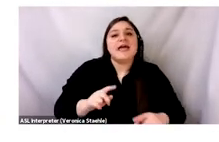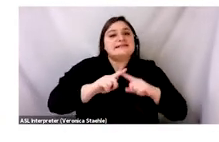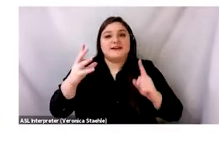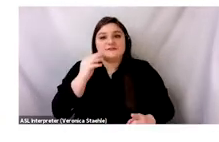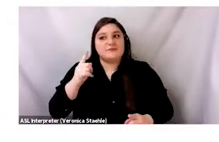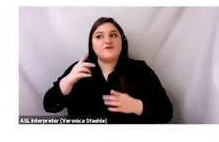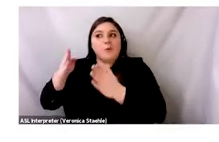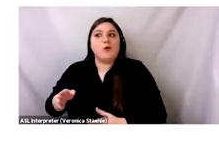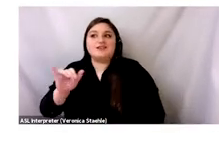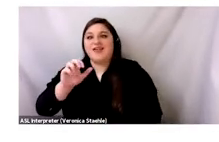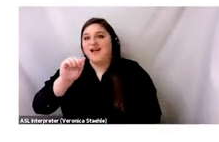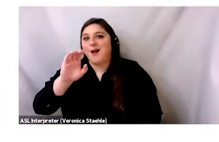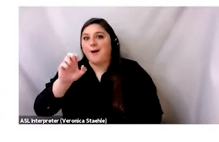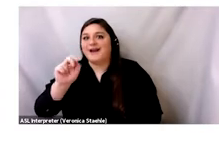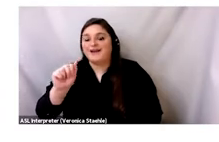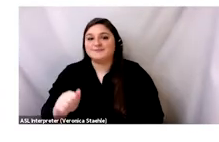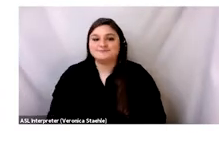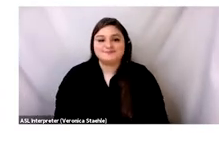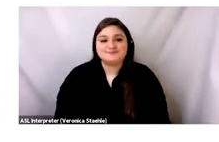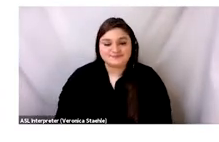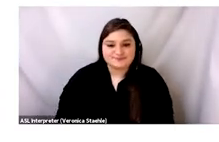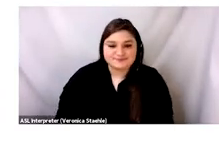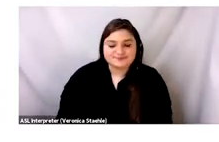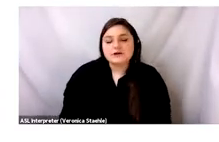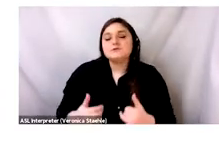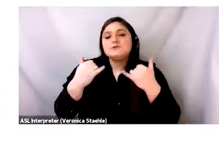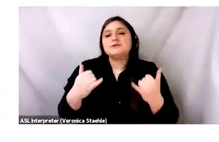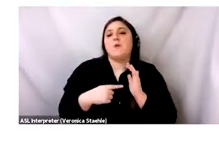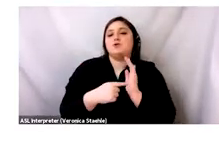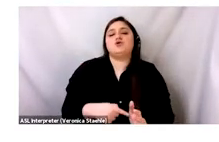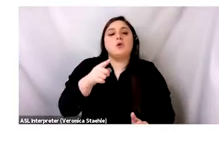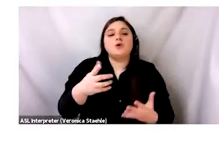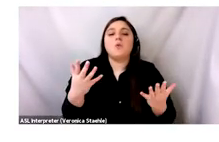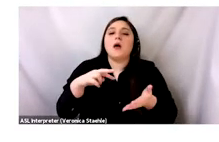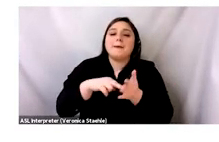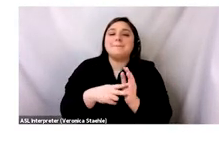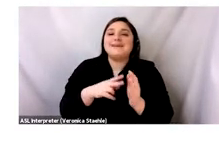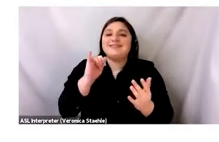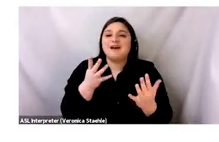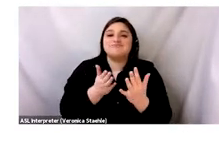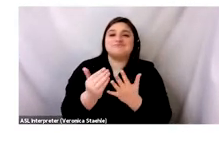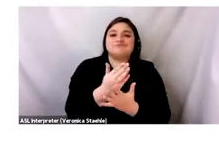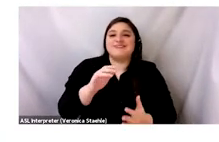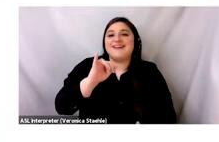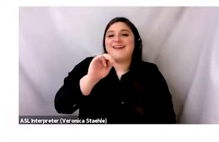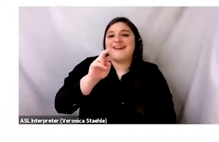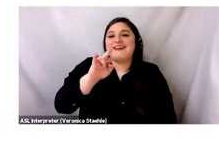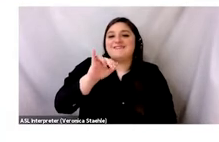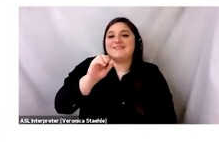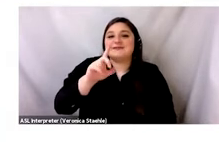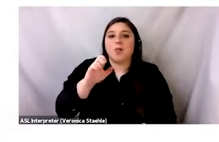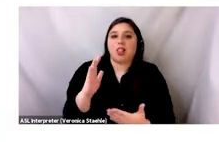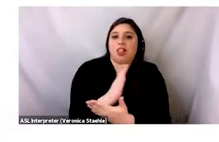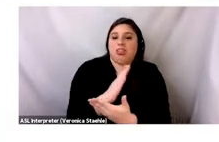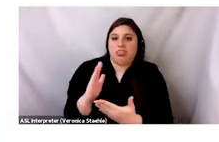for someone like Abena. And that brings us to our first section, the invisible supply chain. So I want to set